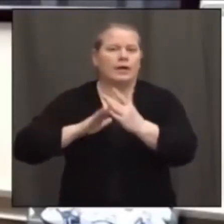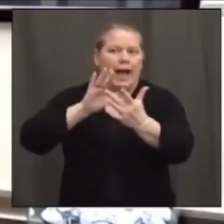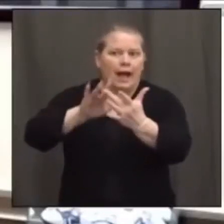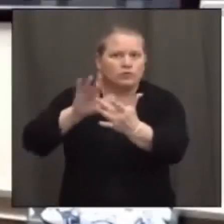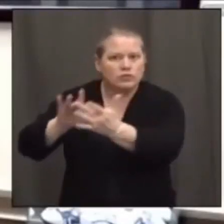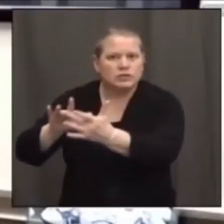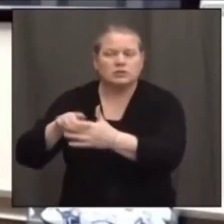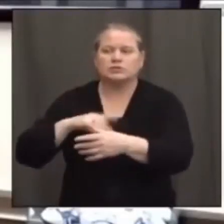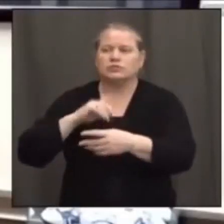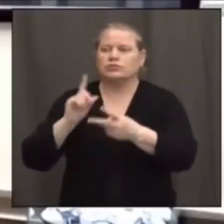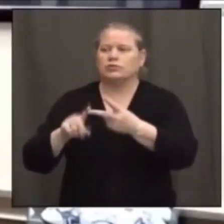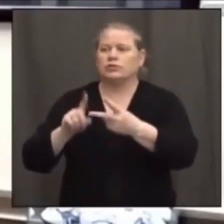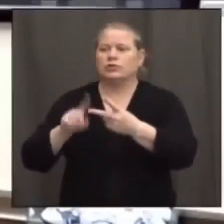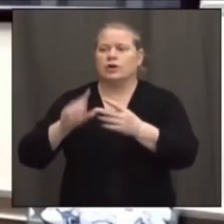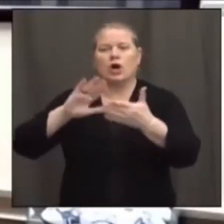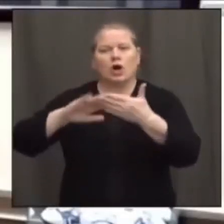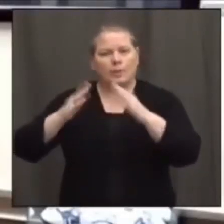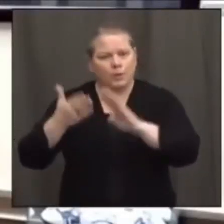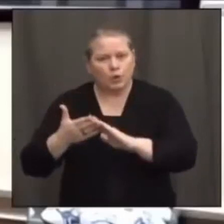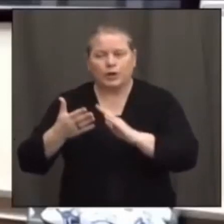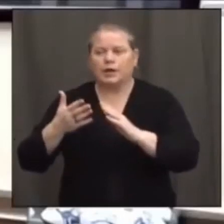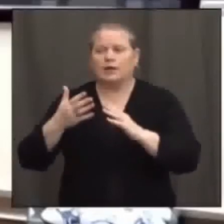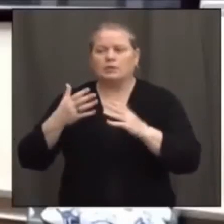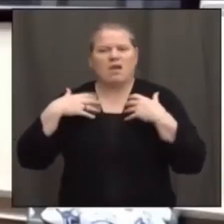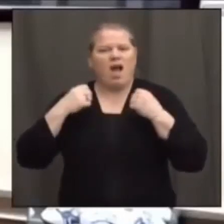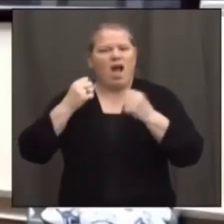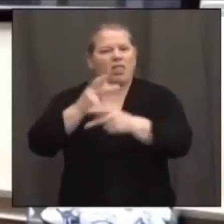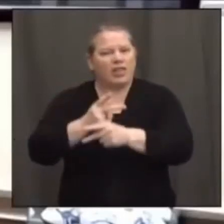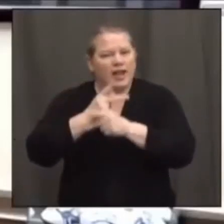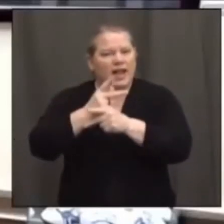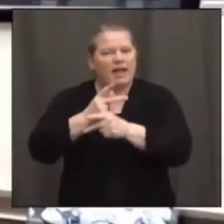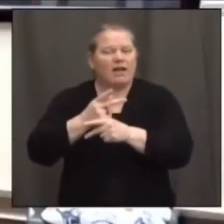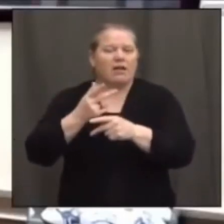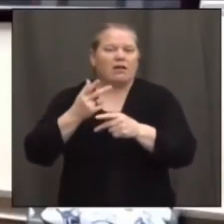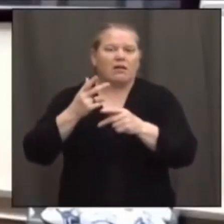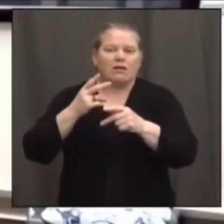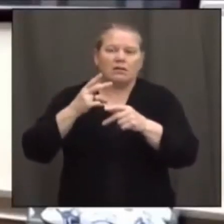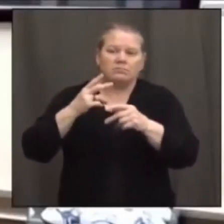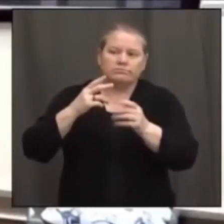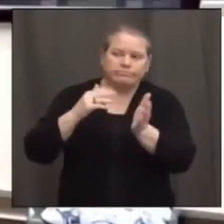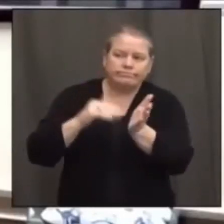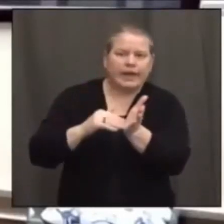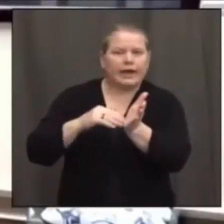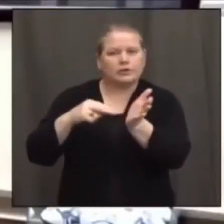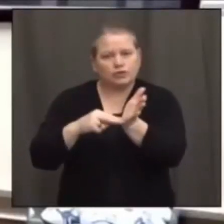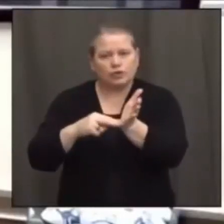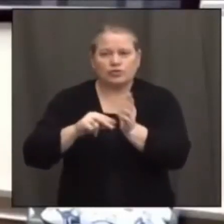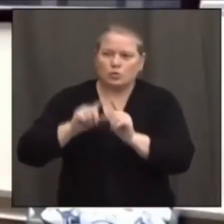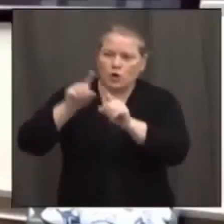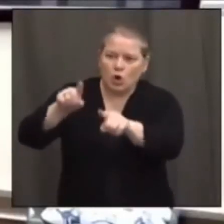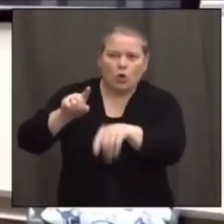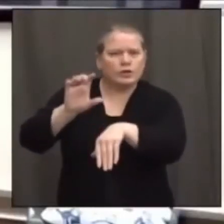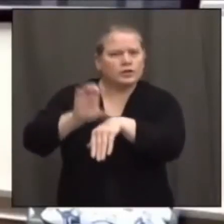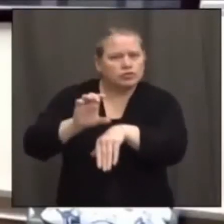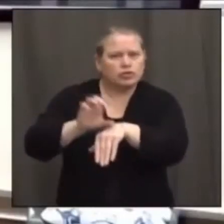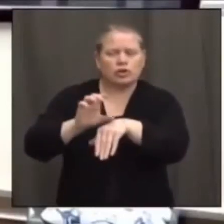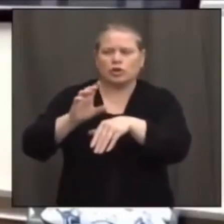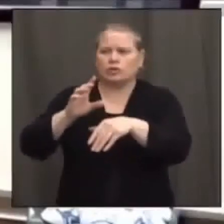we bring healthcare providers to talk about their issues in the local churches and things like that. And just